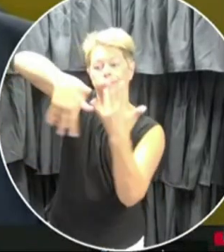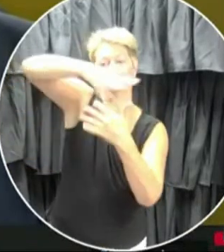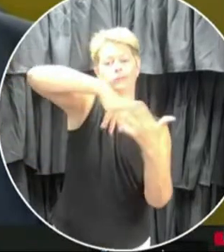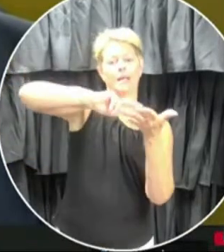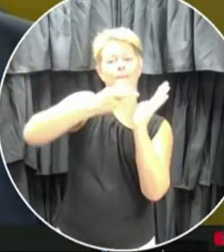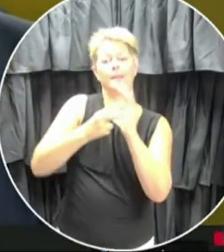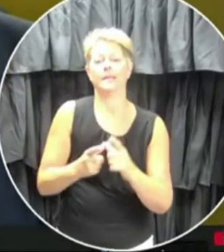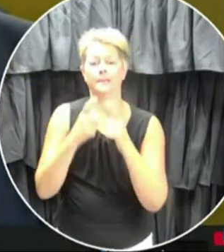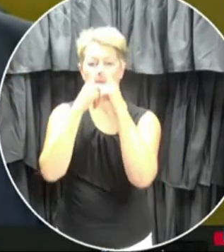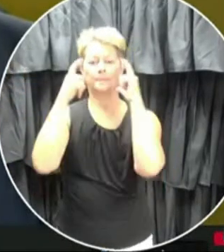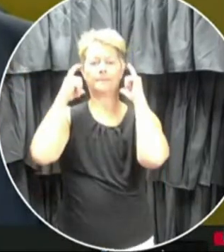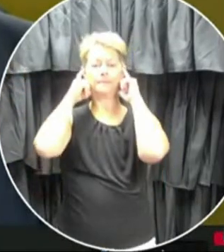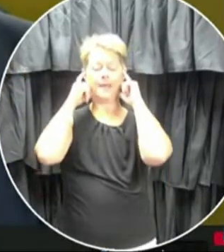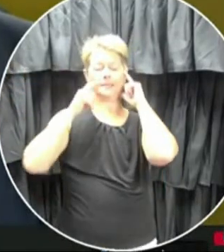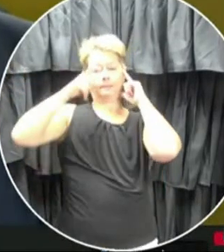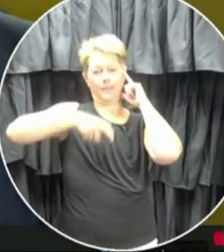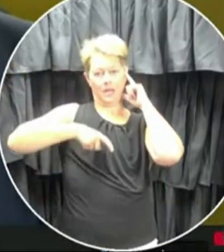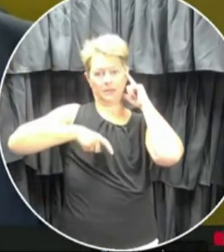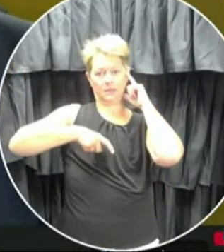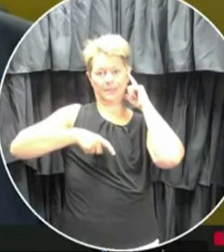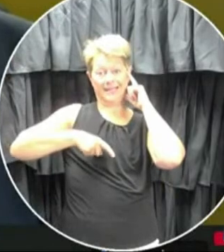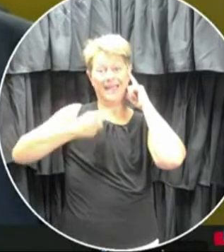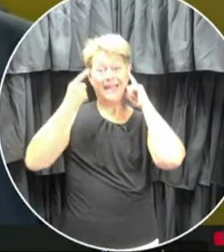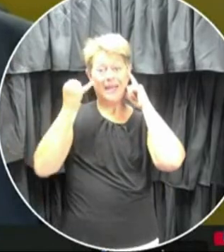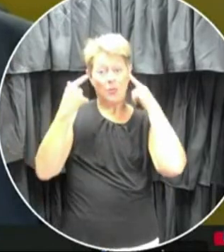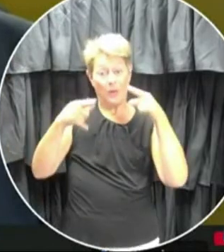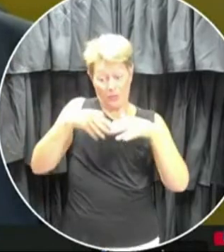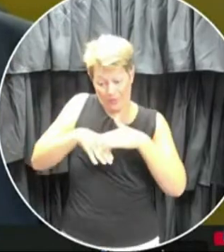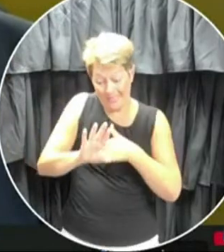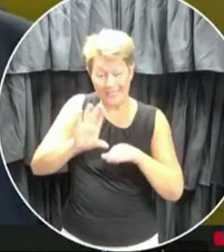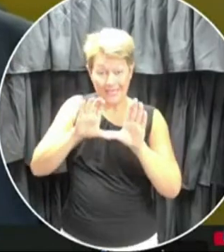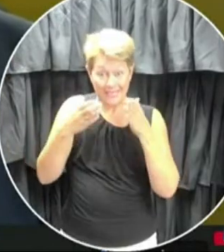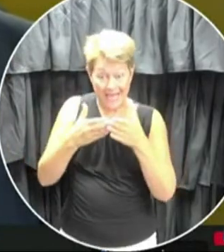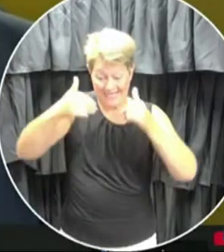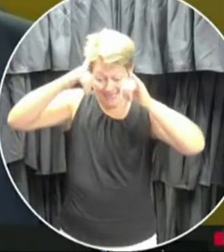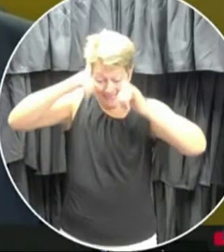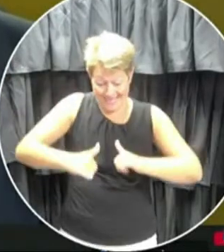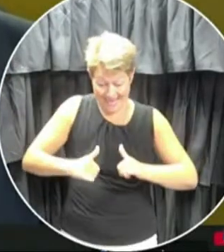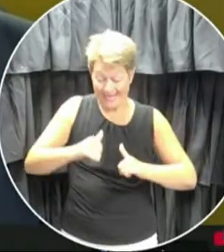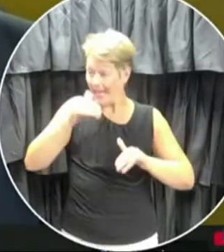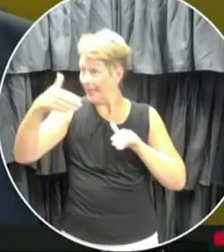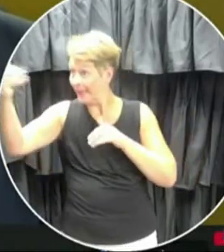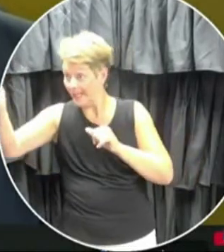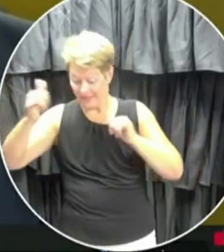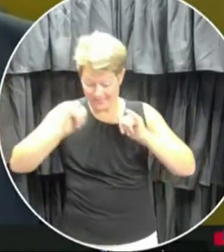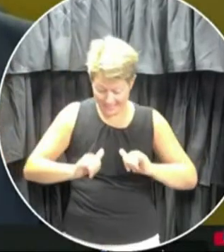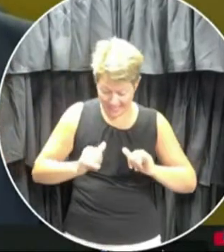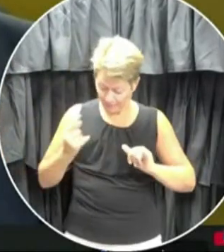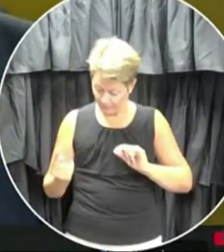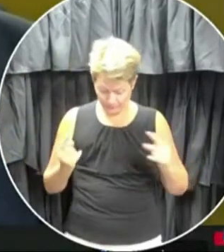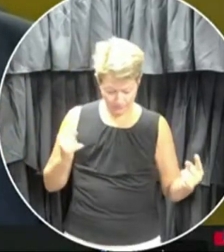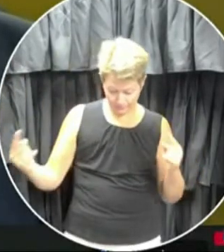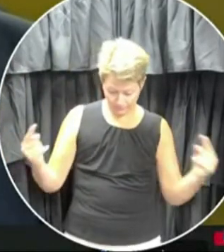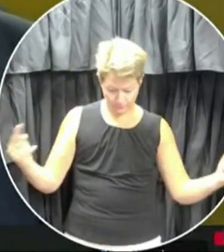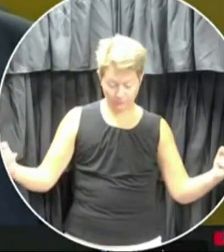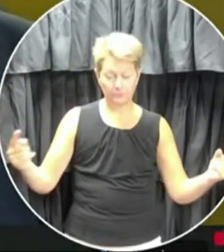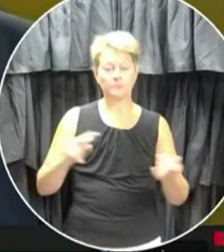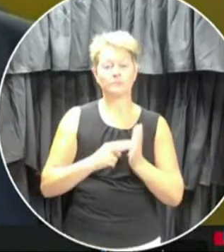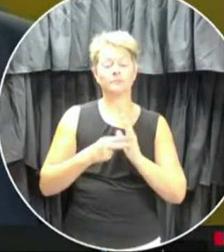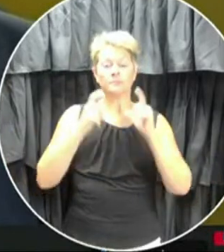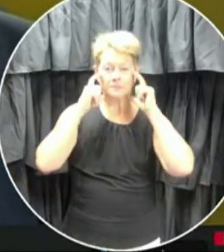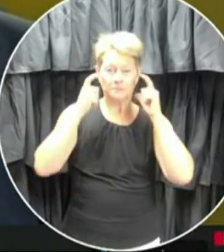mask wearing. Inside of the classroom, if you're static and you're physically distanced as much as possible,